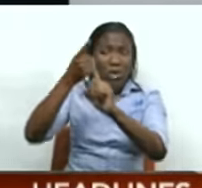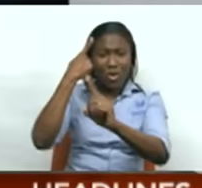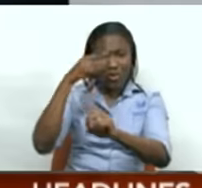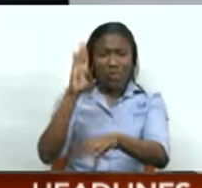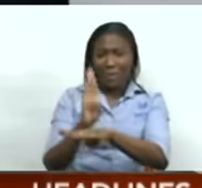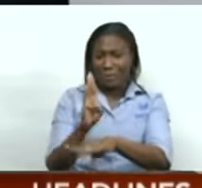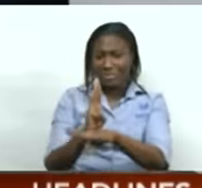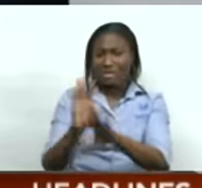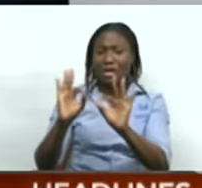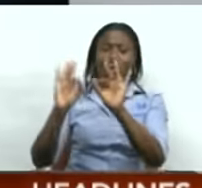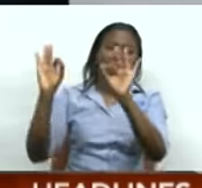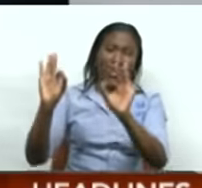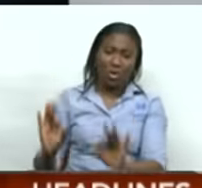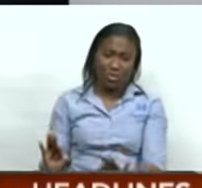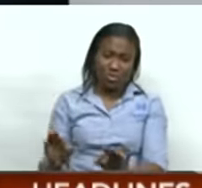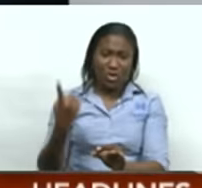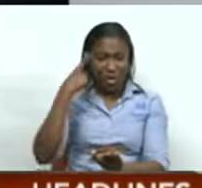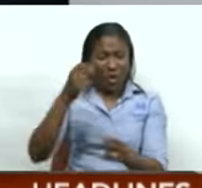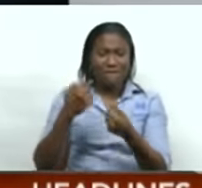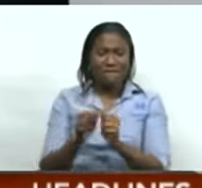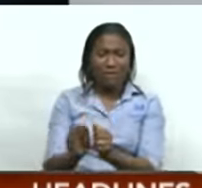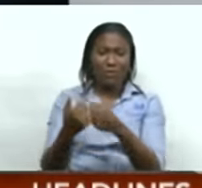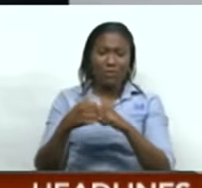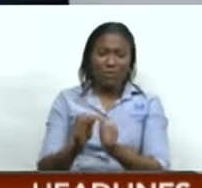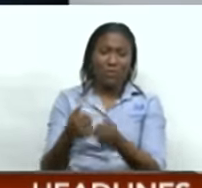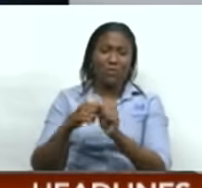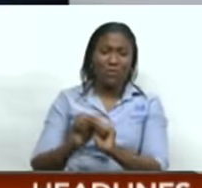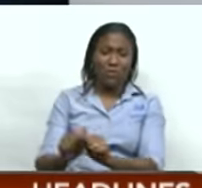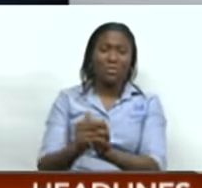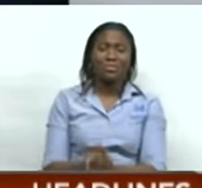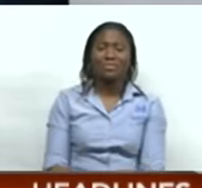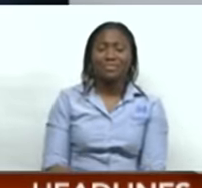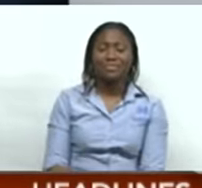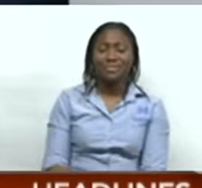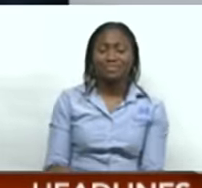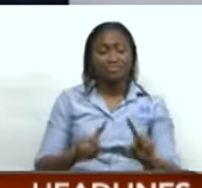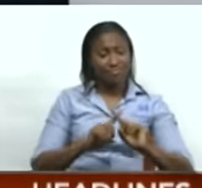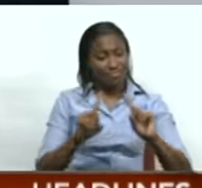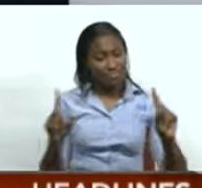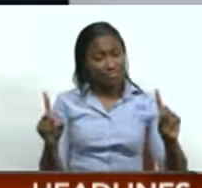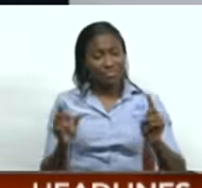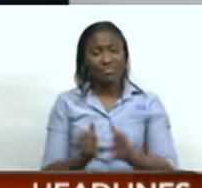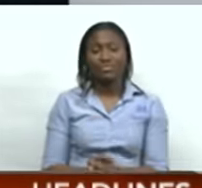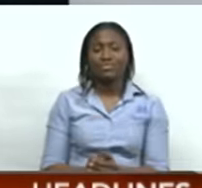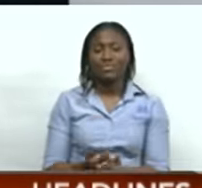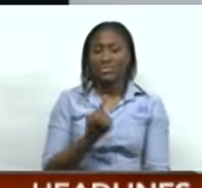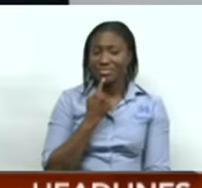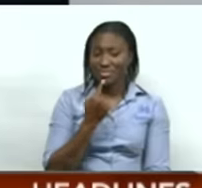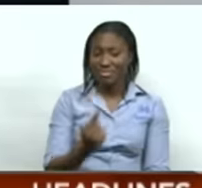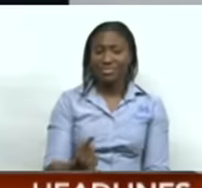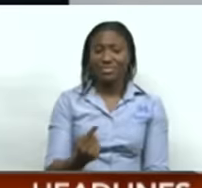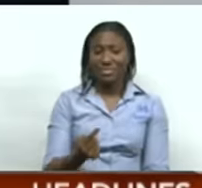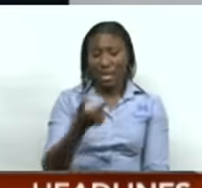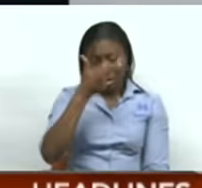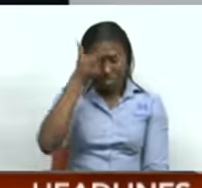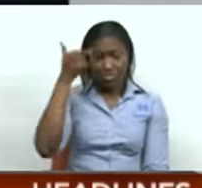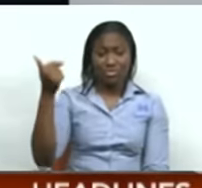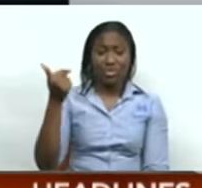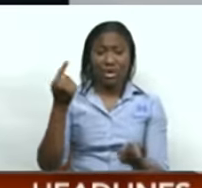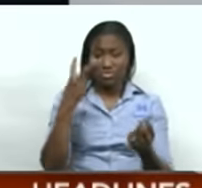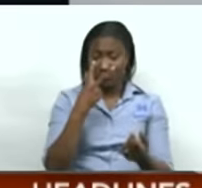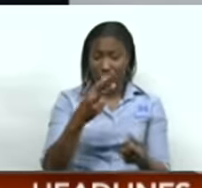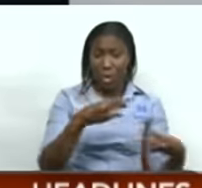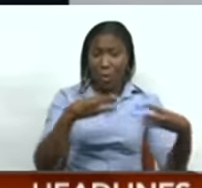manufacturing and marketing of flour and feed products. However, NFM said the escalation and spread of the Israel-Hamas